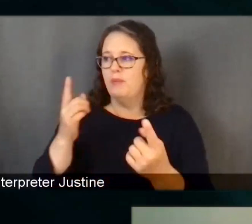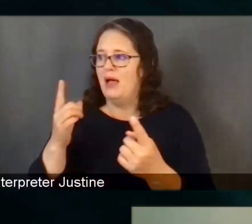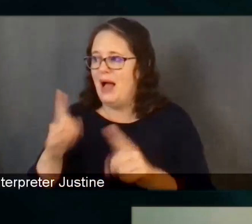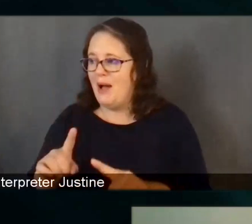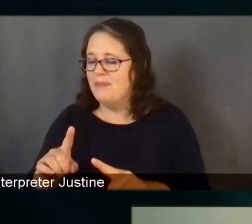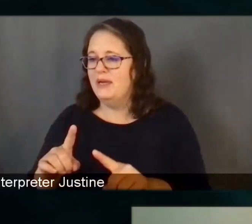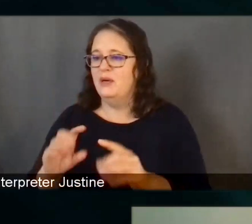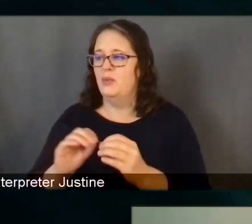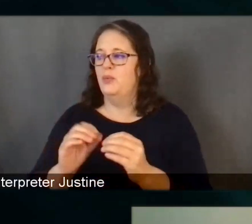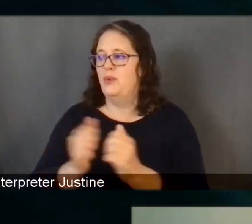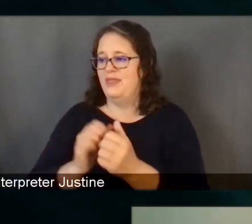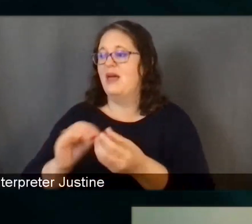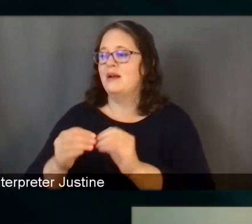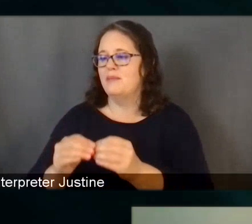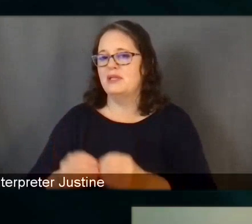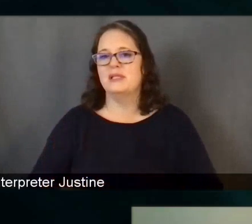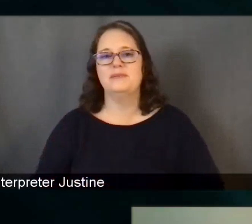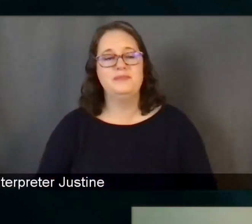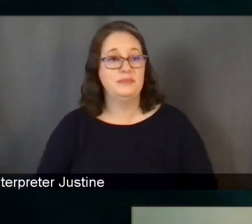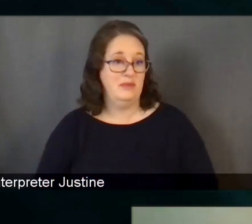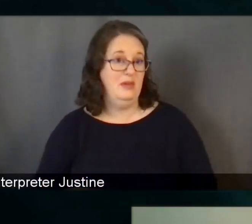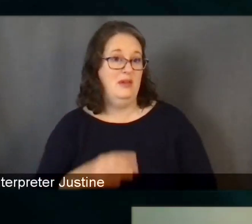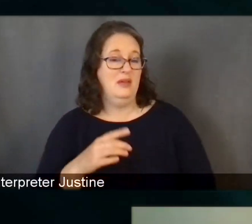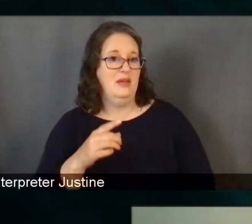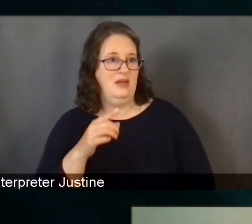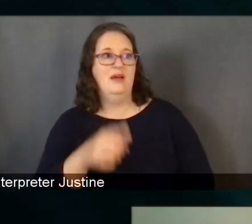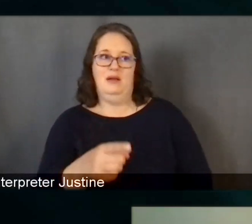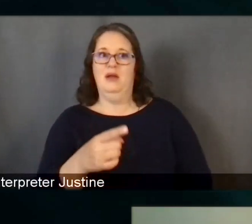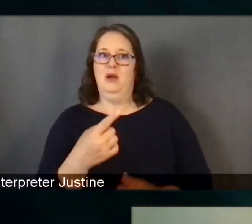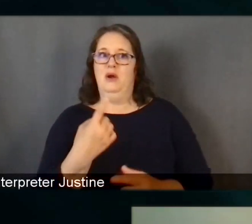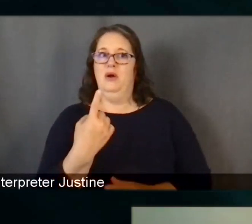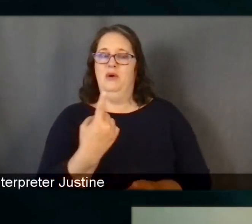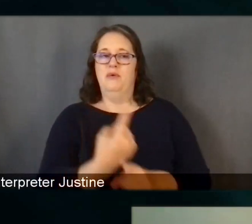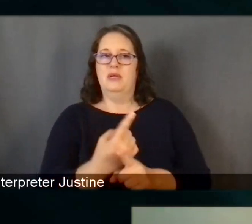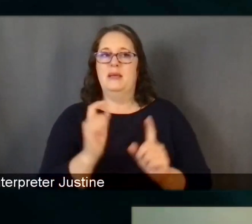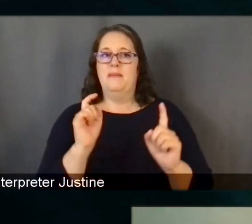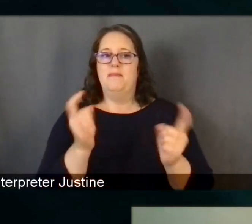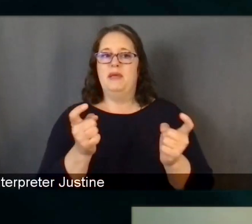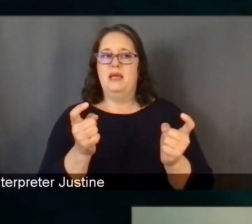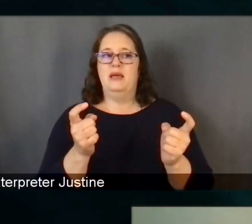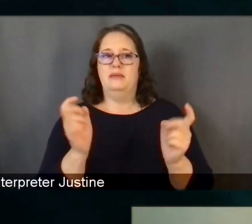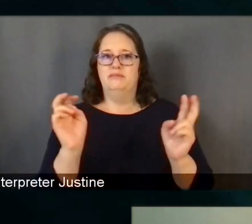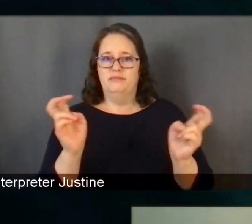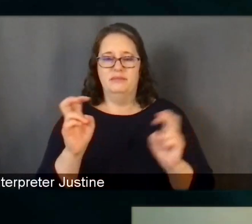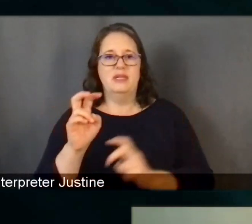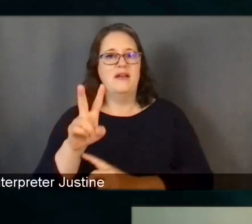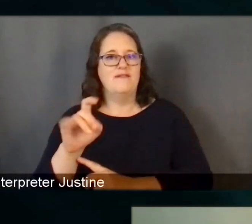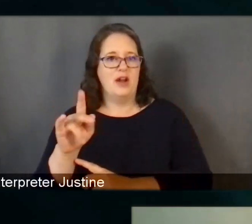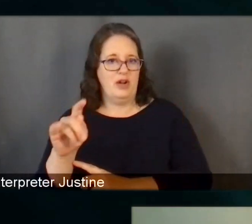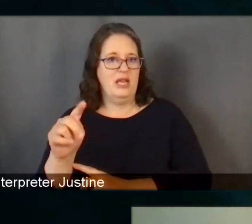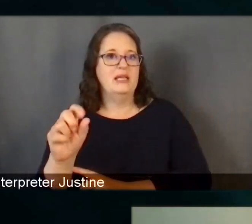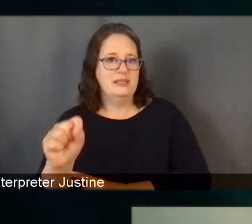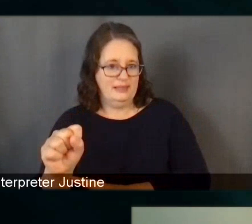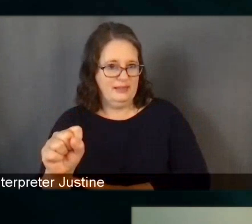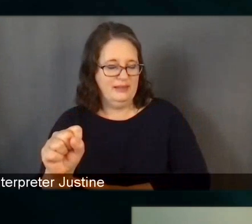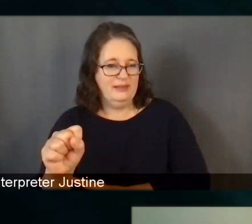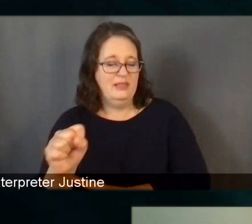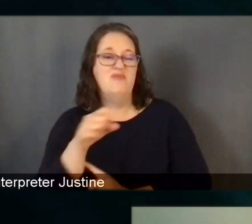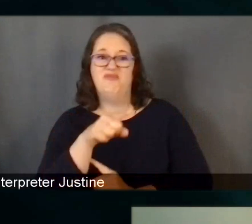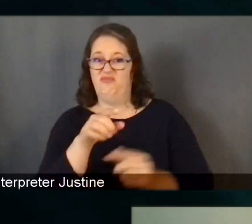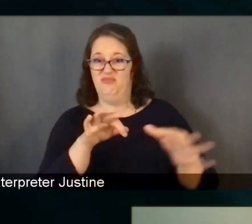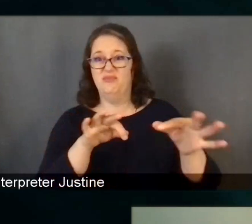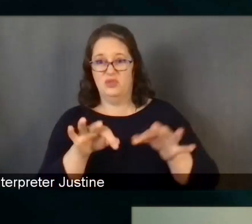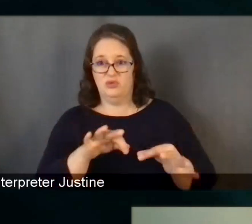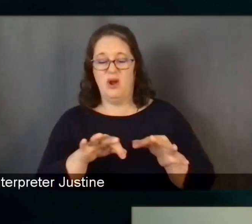think that the biggest one is about variants and what we may see, as you described, when